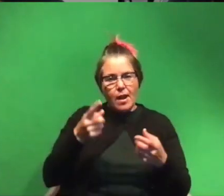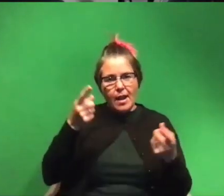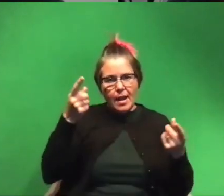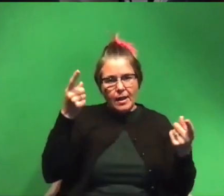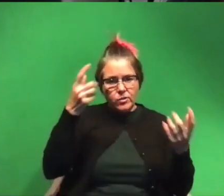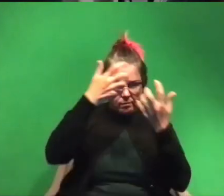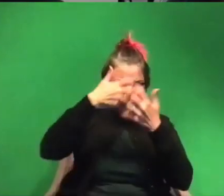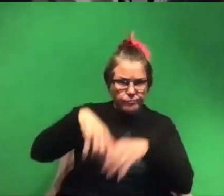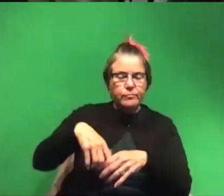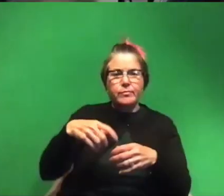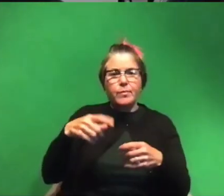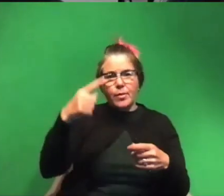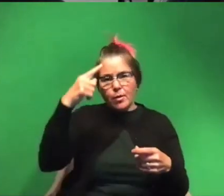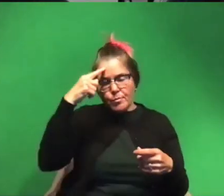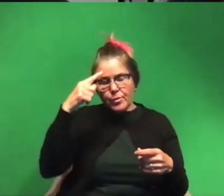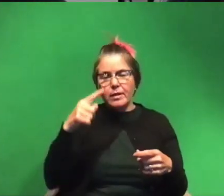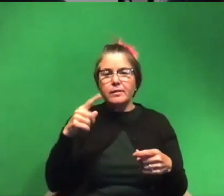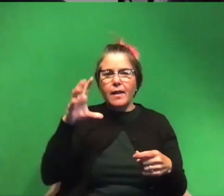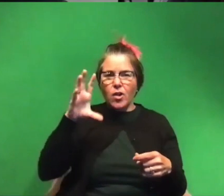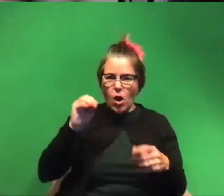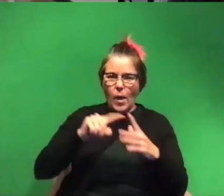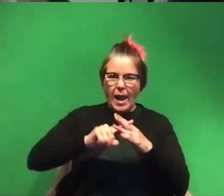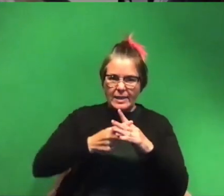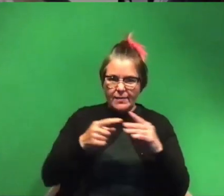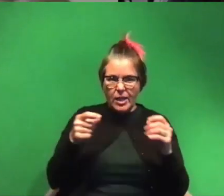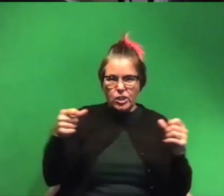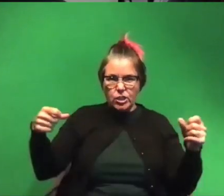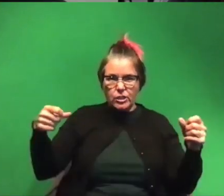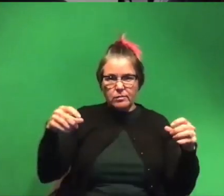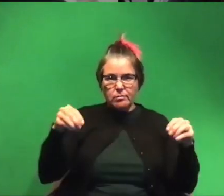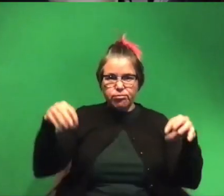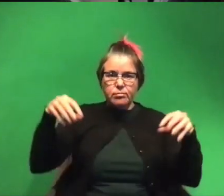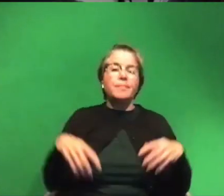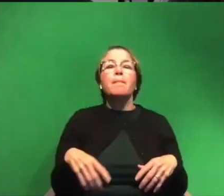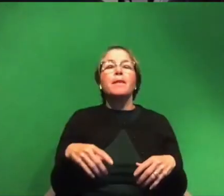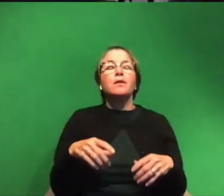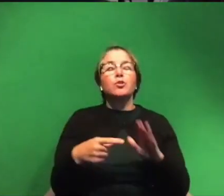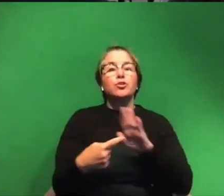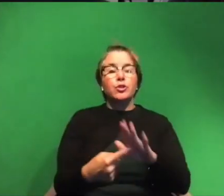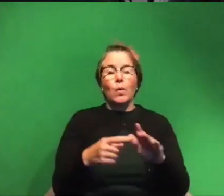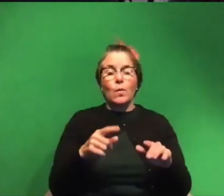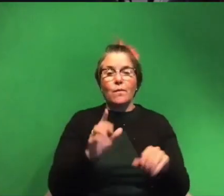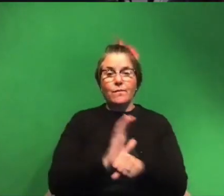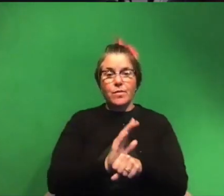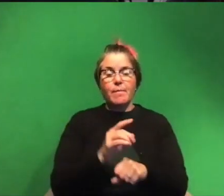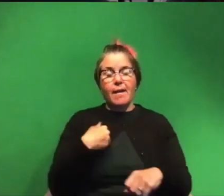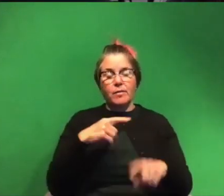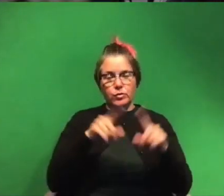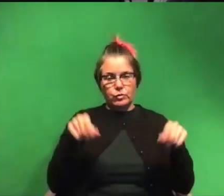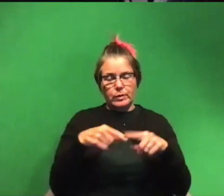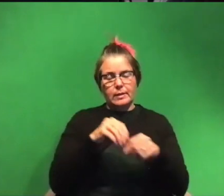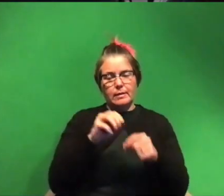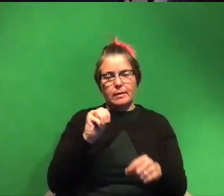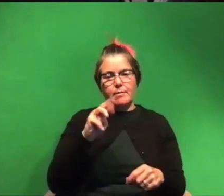brains is there kind of this co-activation and so when it comes to showing people films you can actually you have the screen in the mri machine